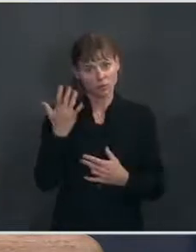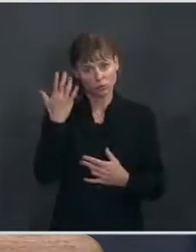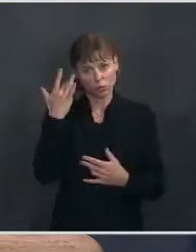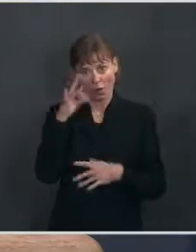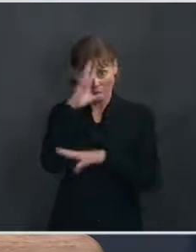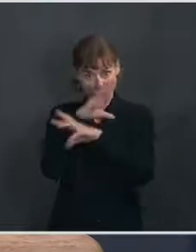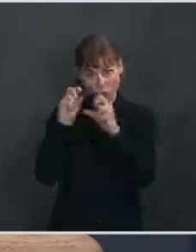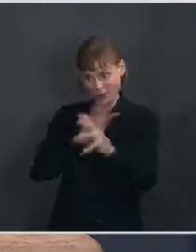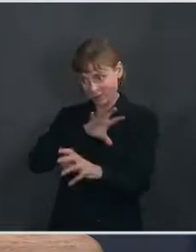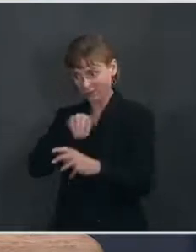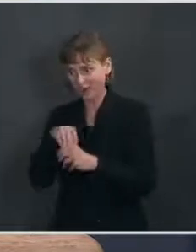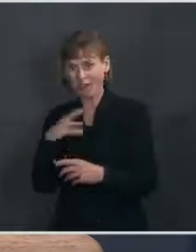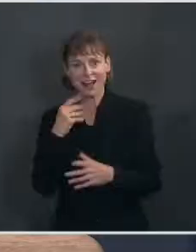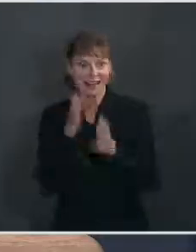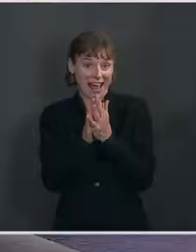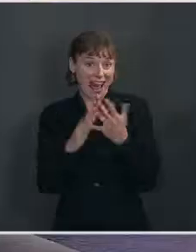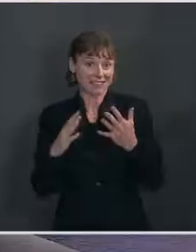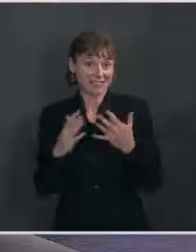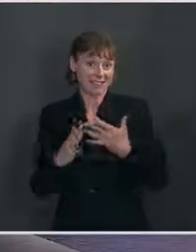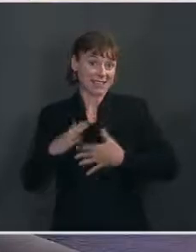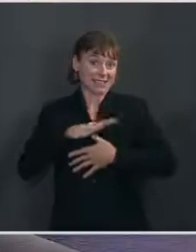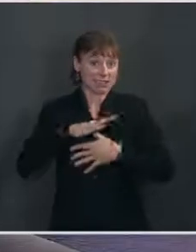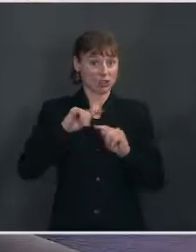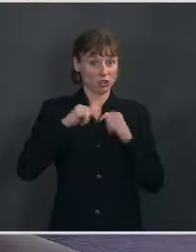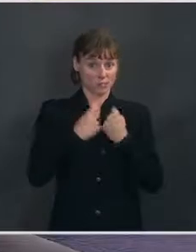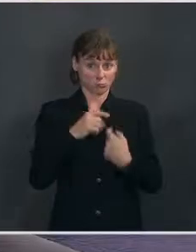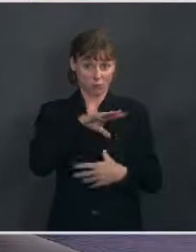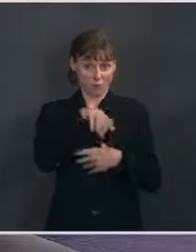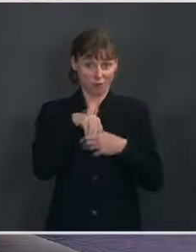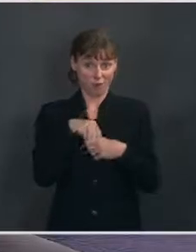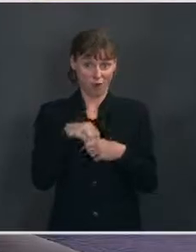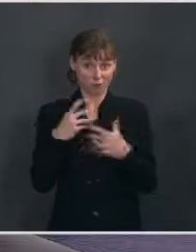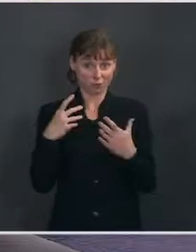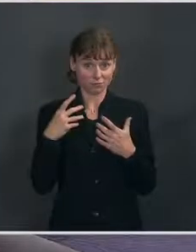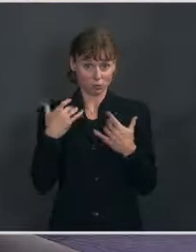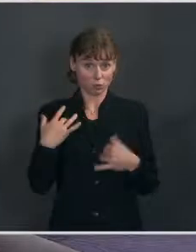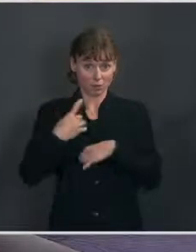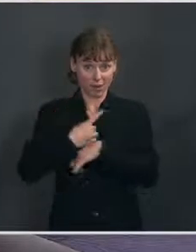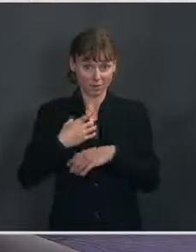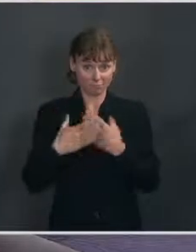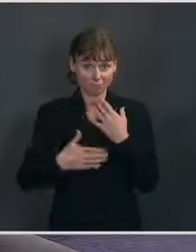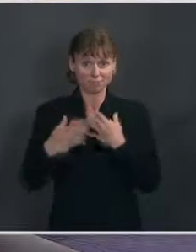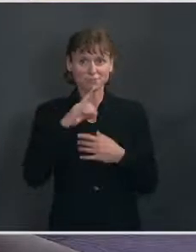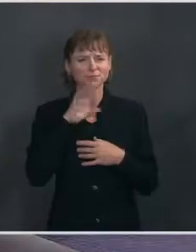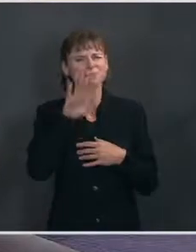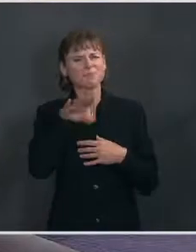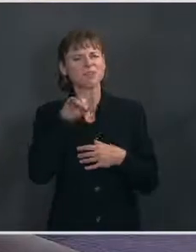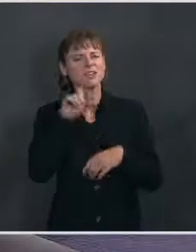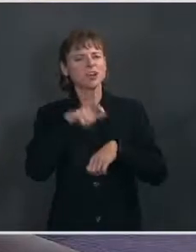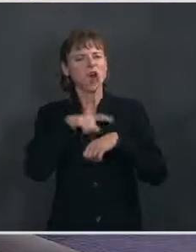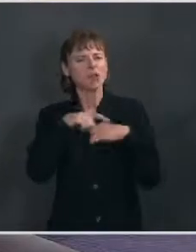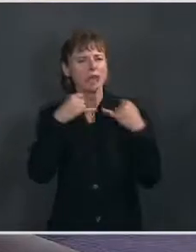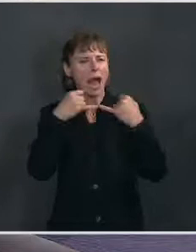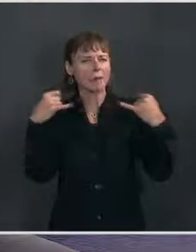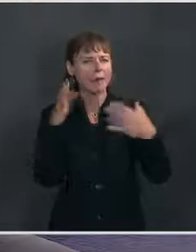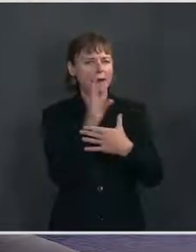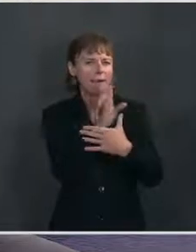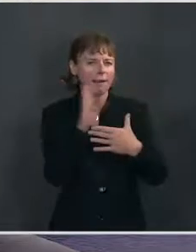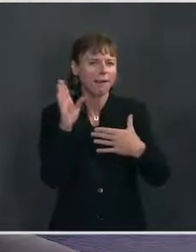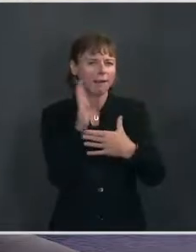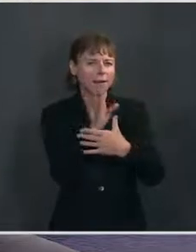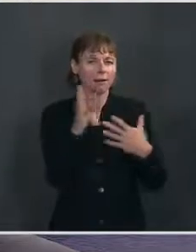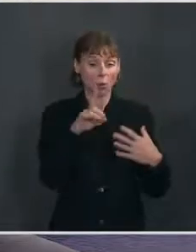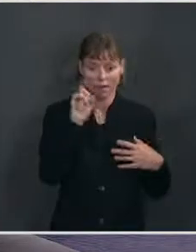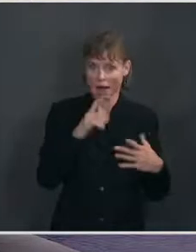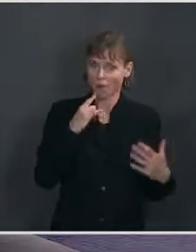remain very engaged in the days ahead. The Press. The follow-up to that, just with reconciliation, is there a timeline that this White House is looking at as, okay, now we